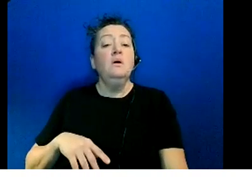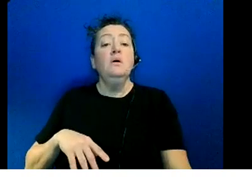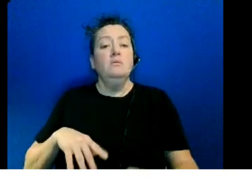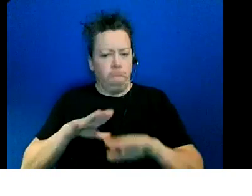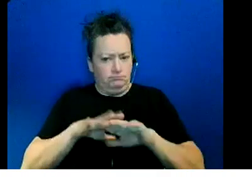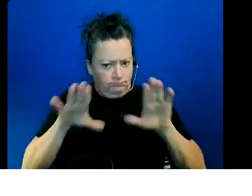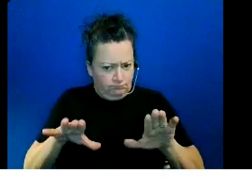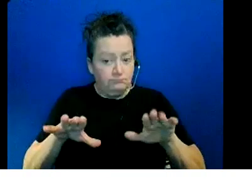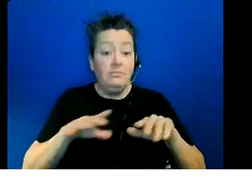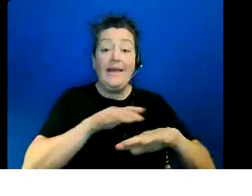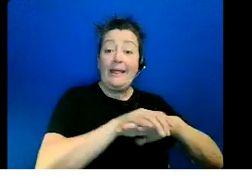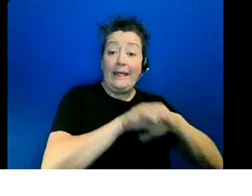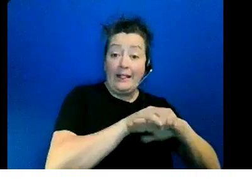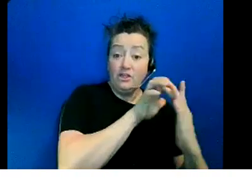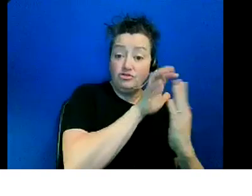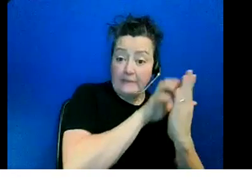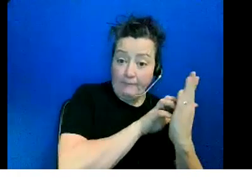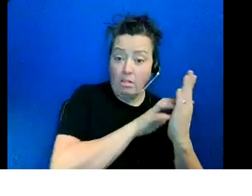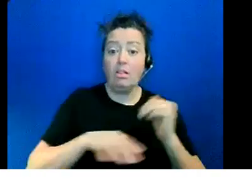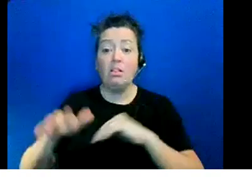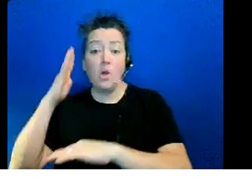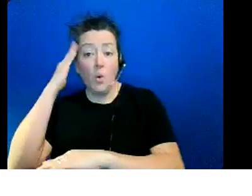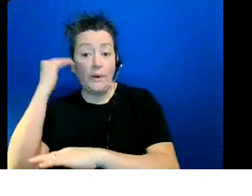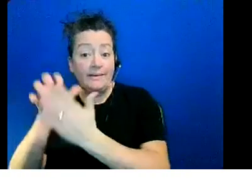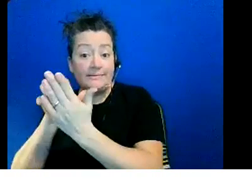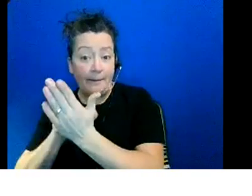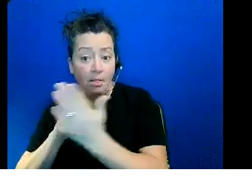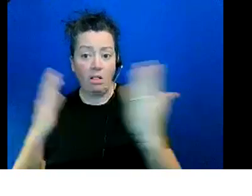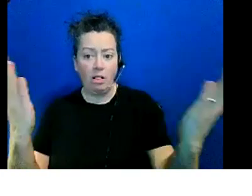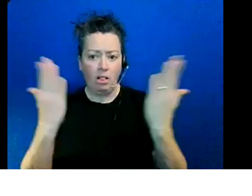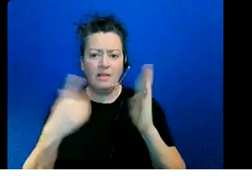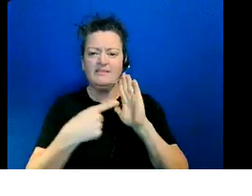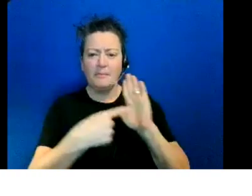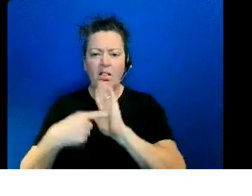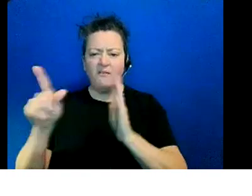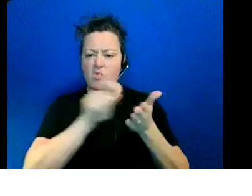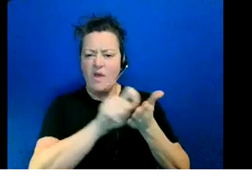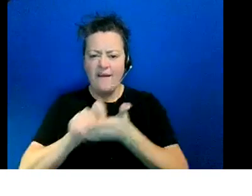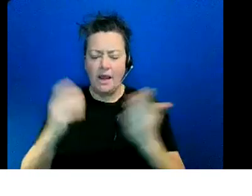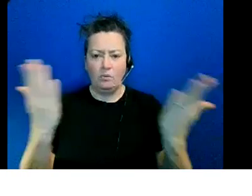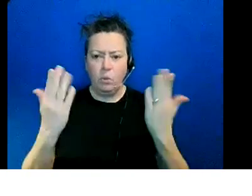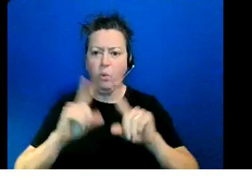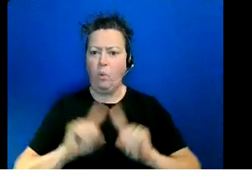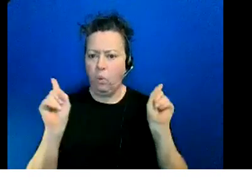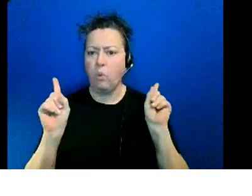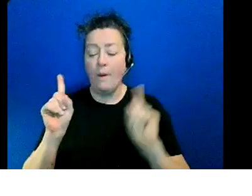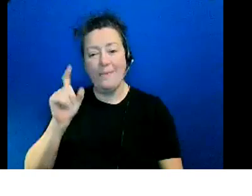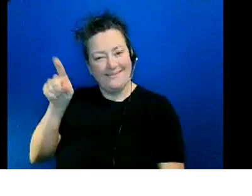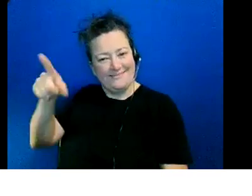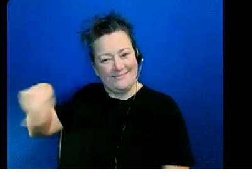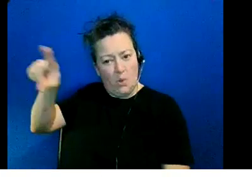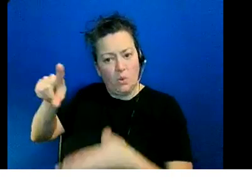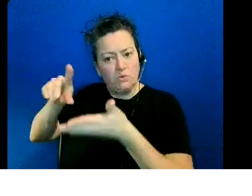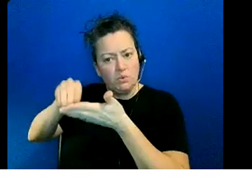english sample and our korean sample because those kids had already been exposed into a greater degree